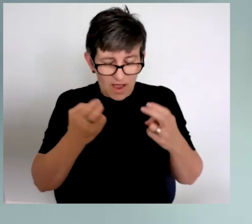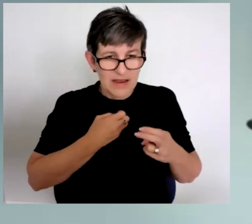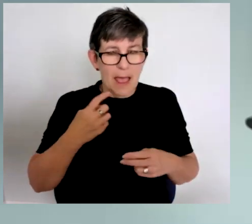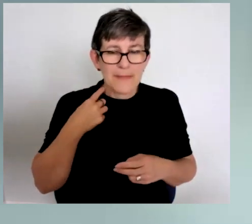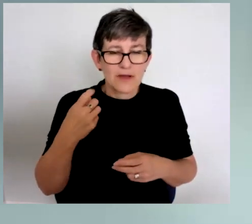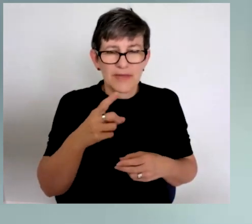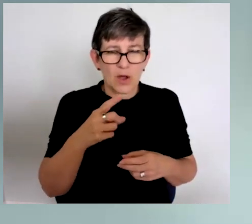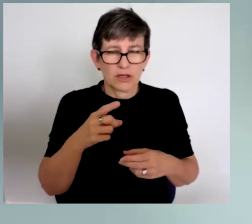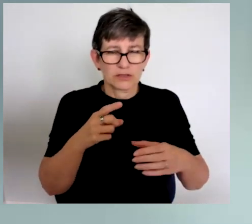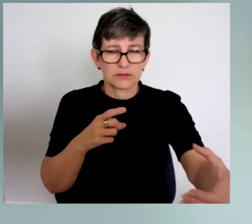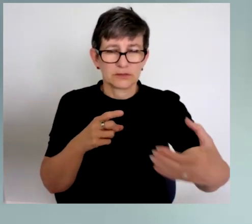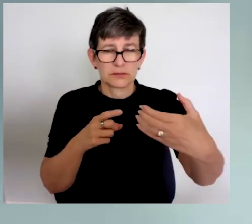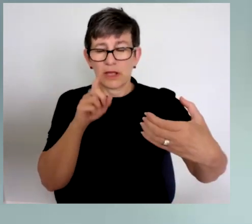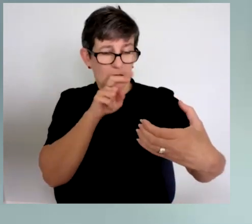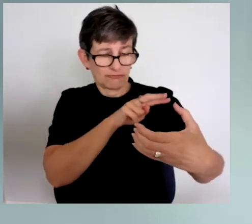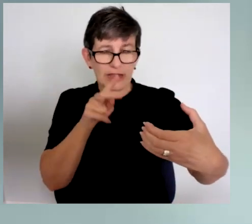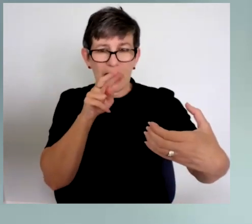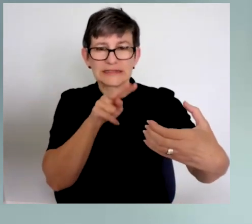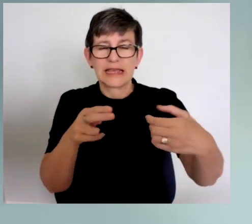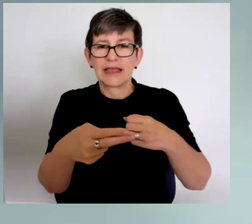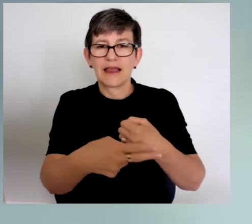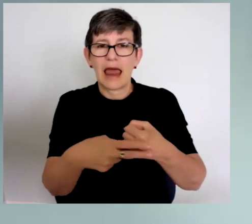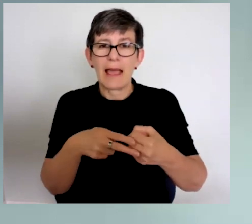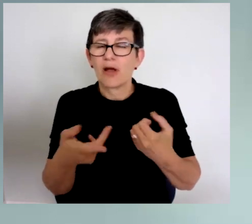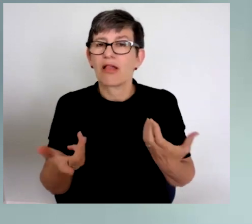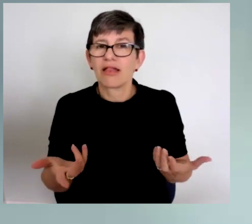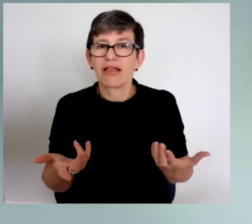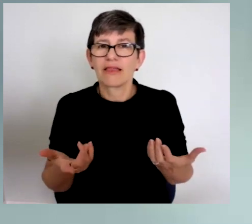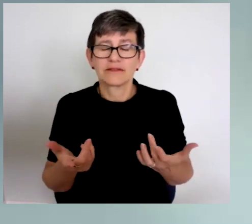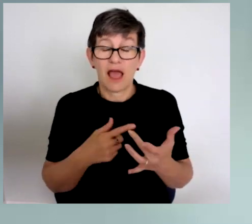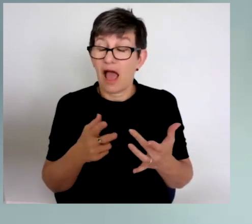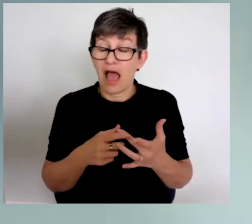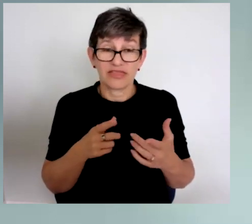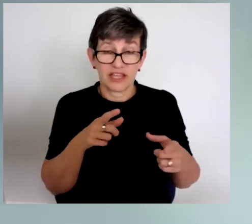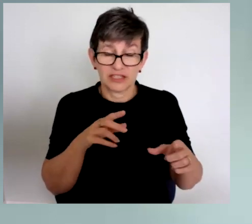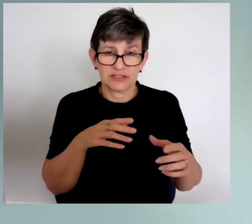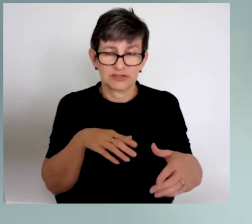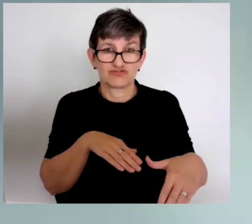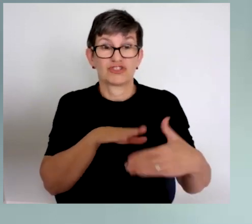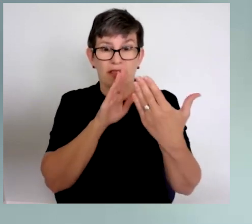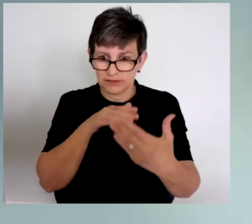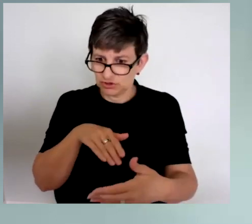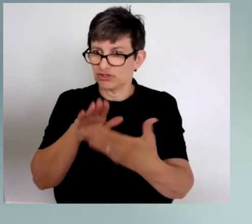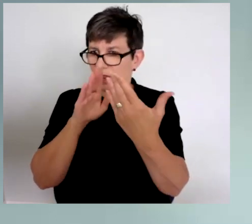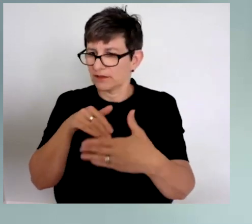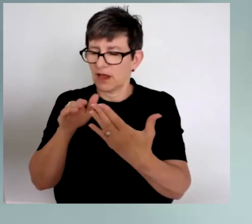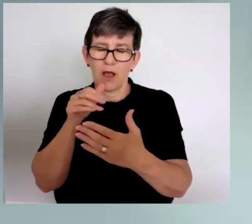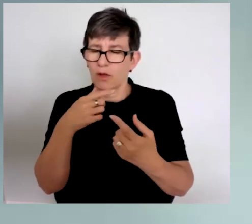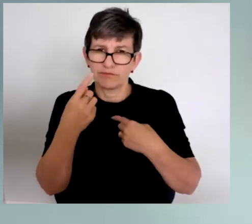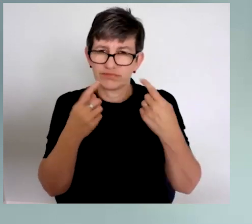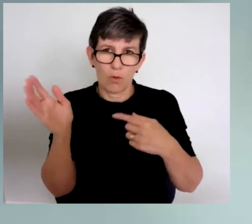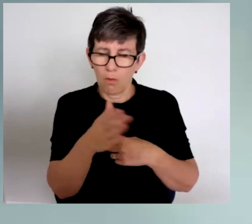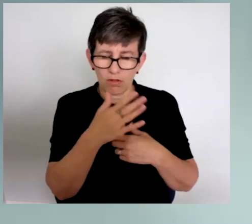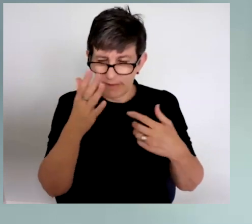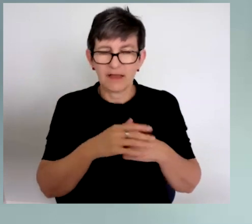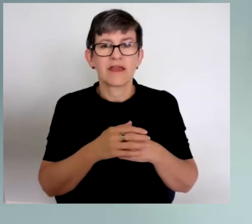there were just all sorts of complex challenges, which I won't bore you with. But really, it got to a point